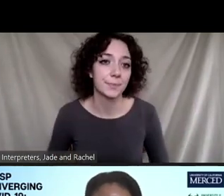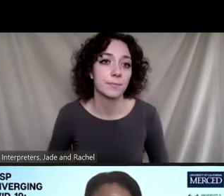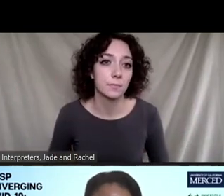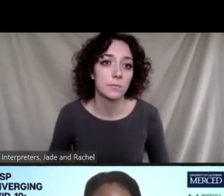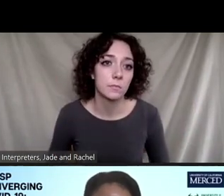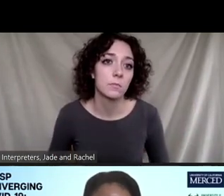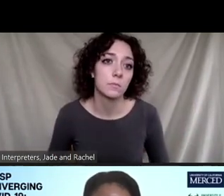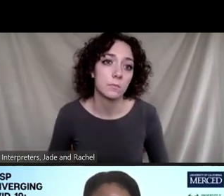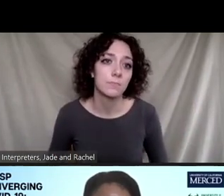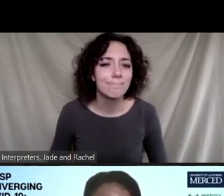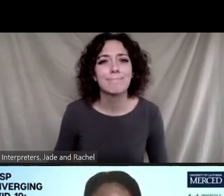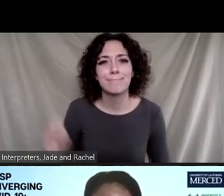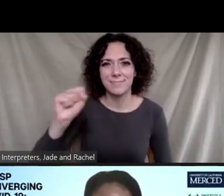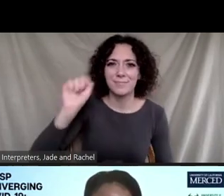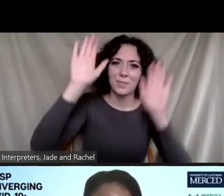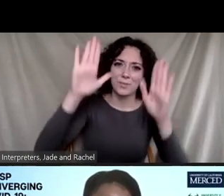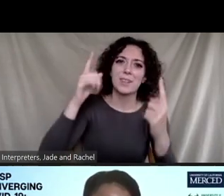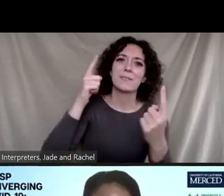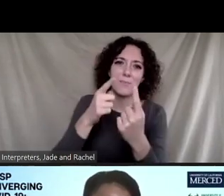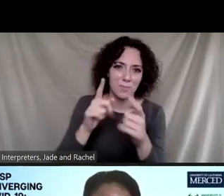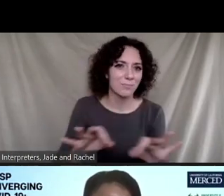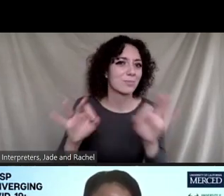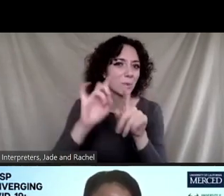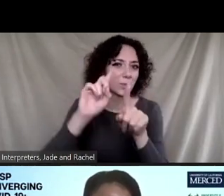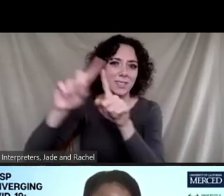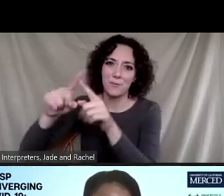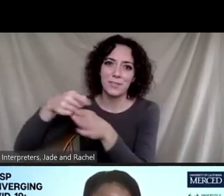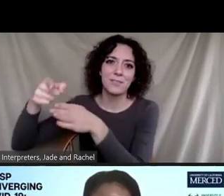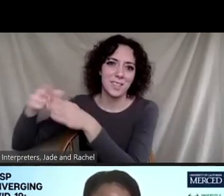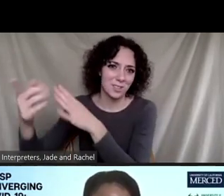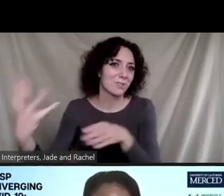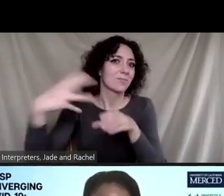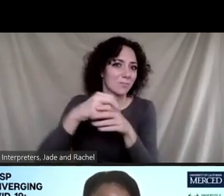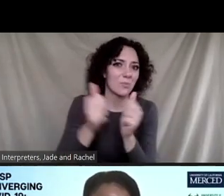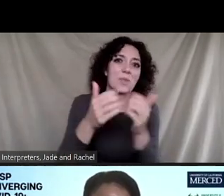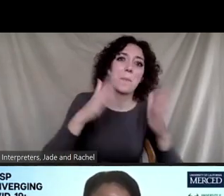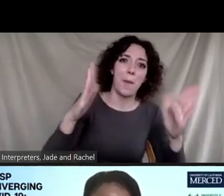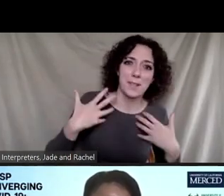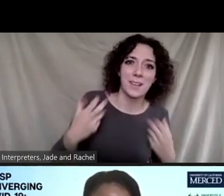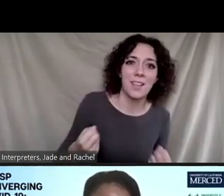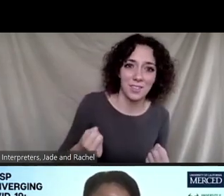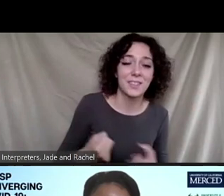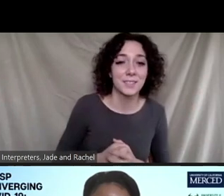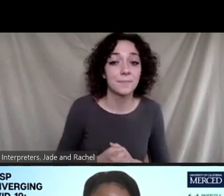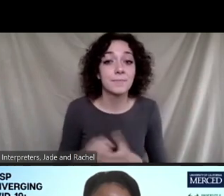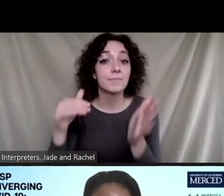Yeah. Great point about engaging all the different fields, public health and others. Uh, Dr. Hobbs.